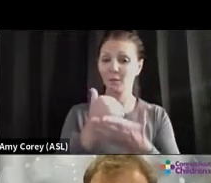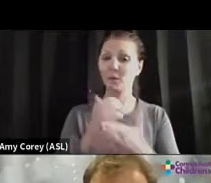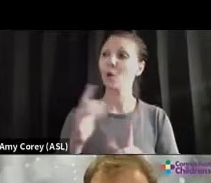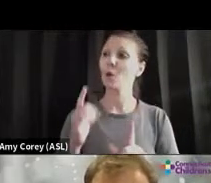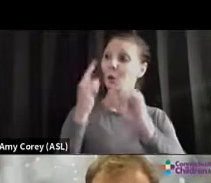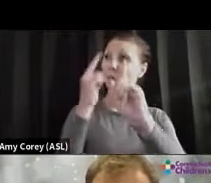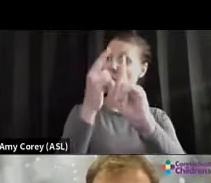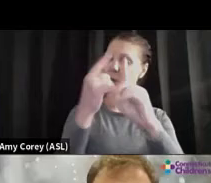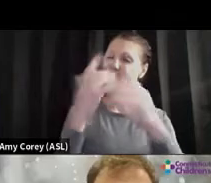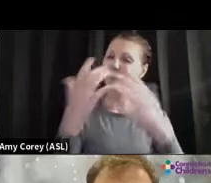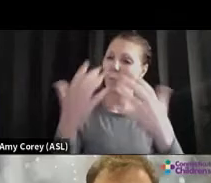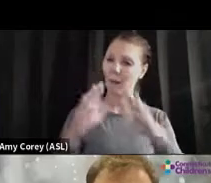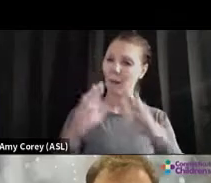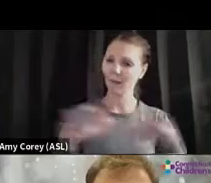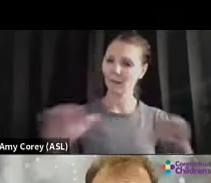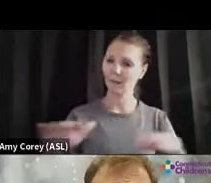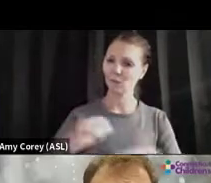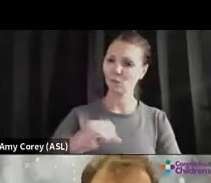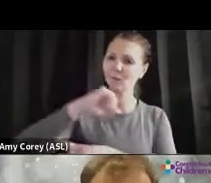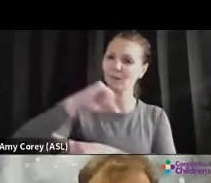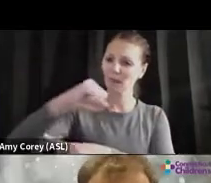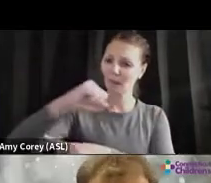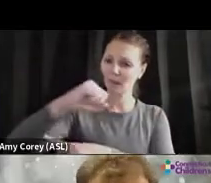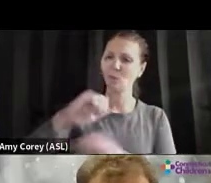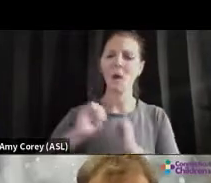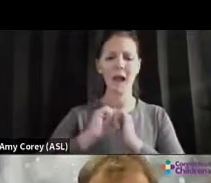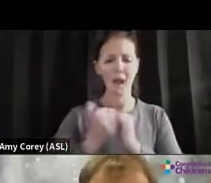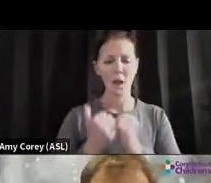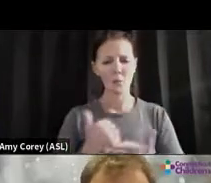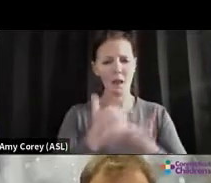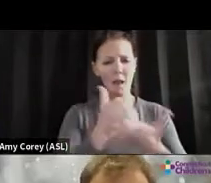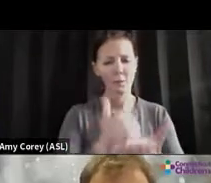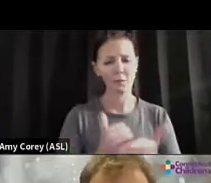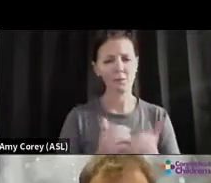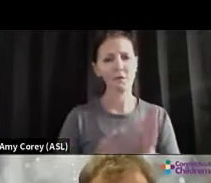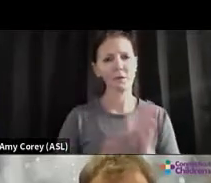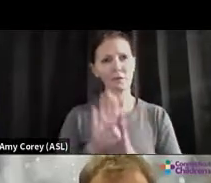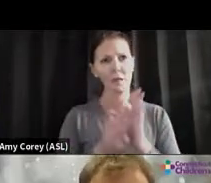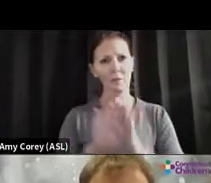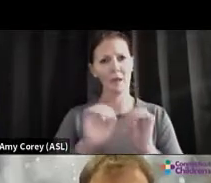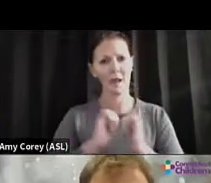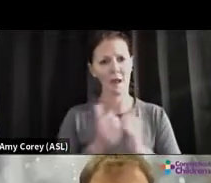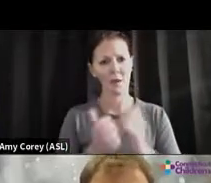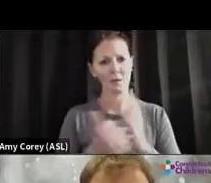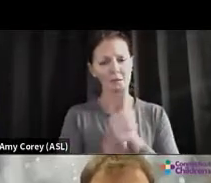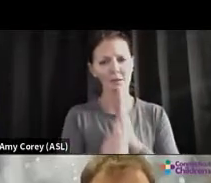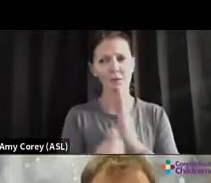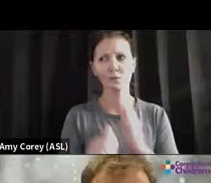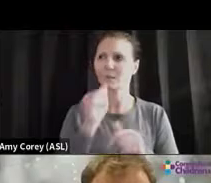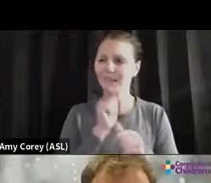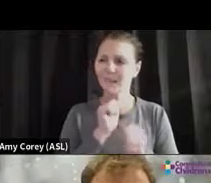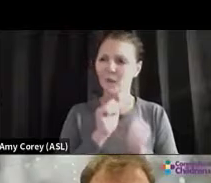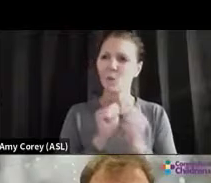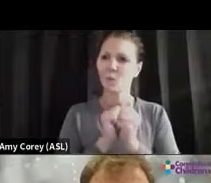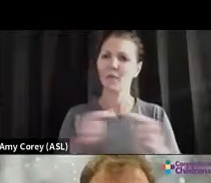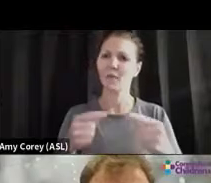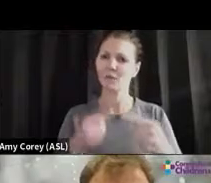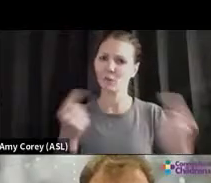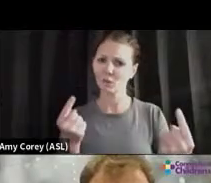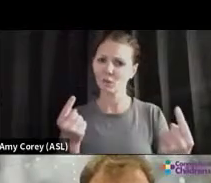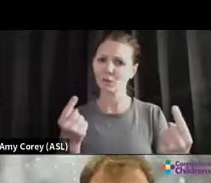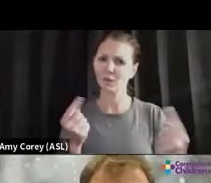them develop the ability to deal with adversity and come out strong? Well, we know from science, these are four key things we can do.